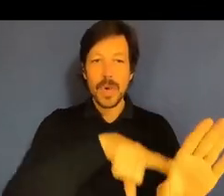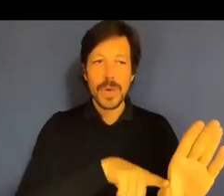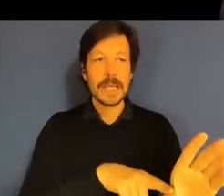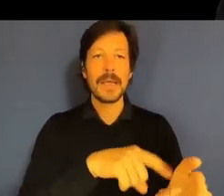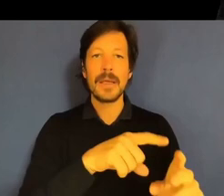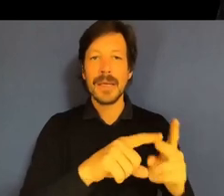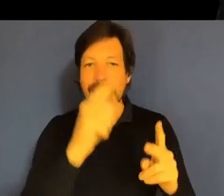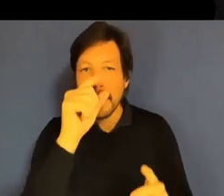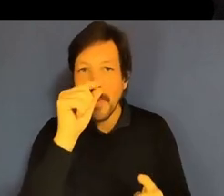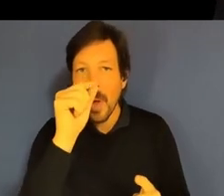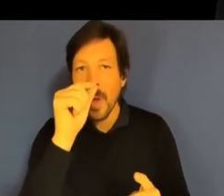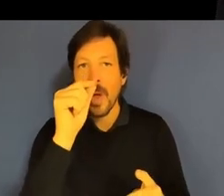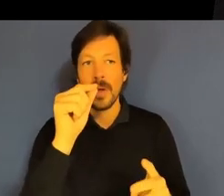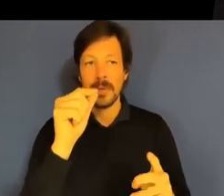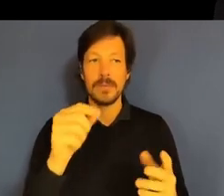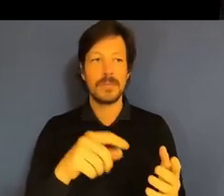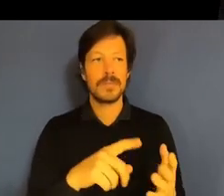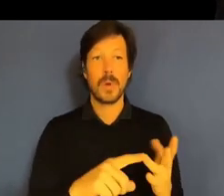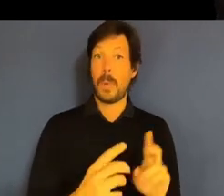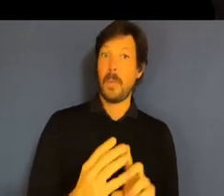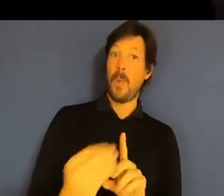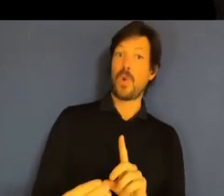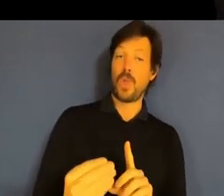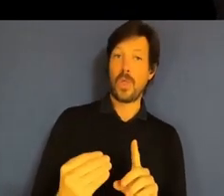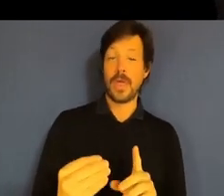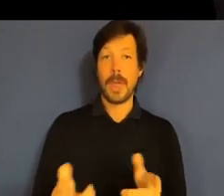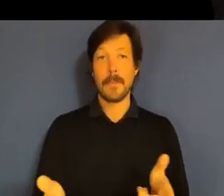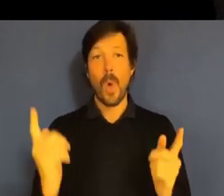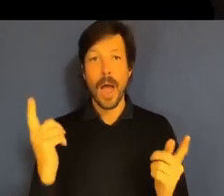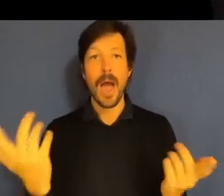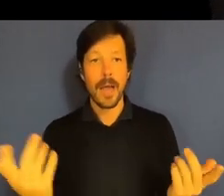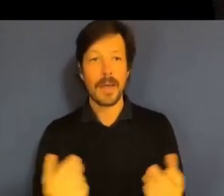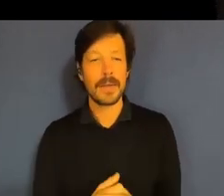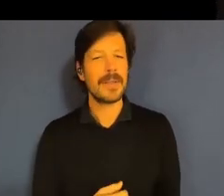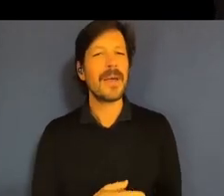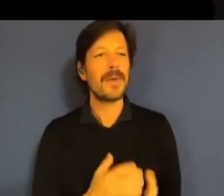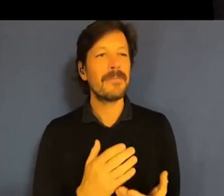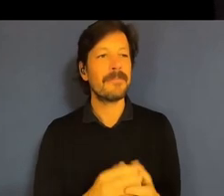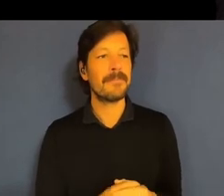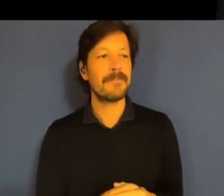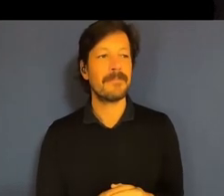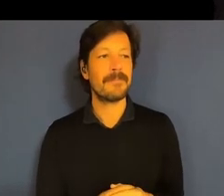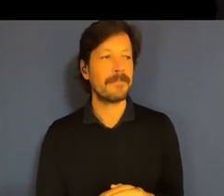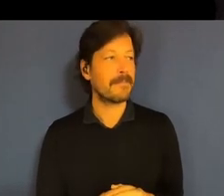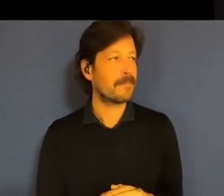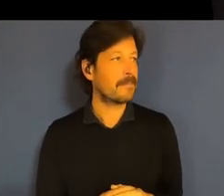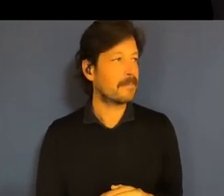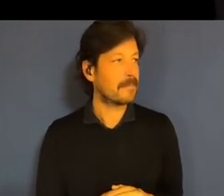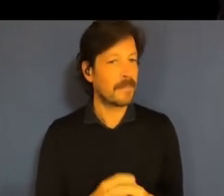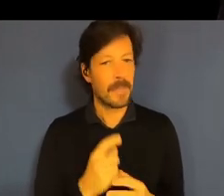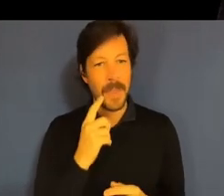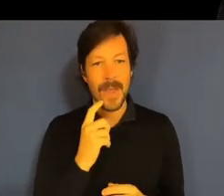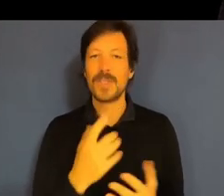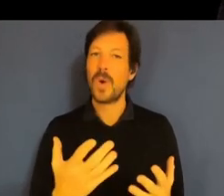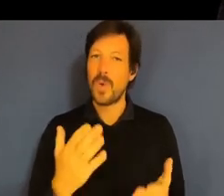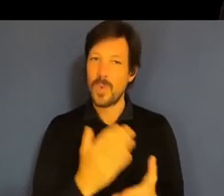how your model employer. All these things are fundamental too, but they come in, in a way, to me under the rubric of that one APS